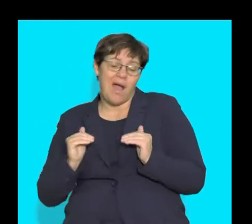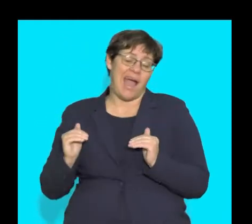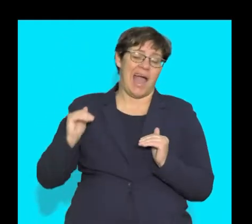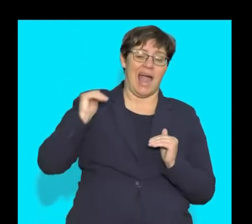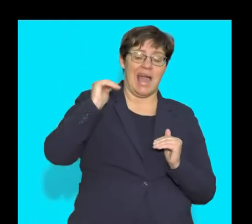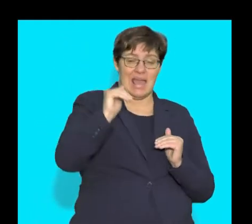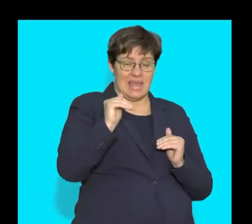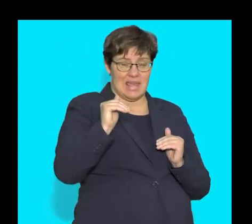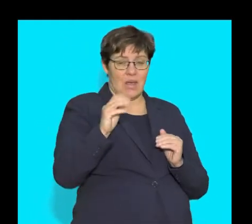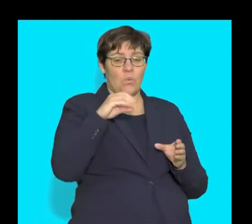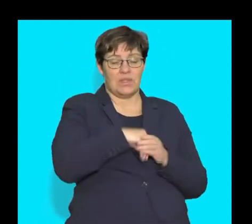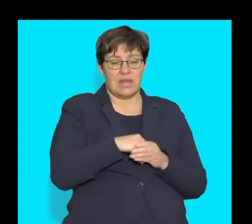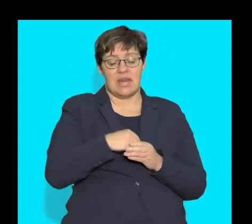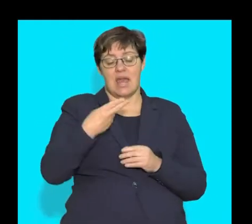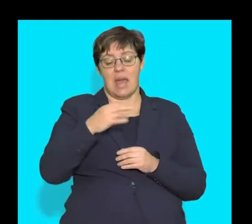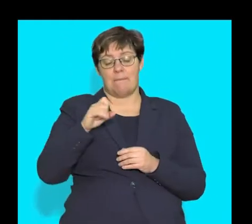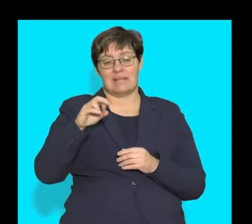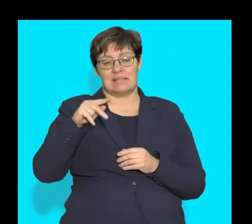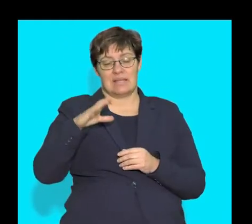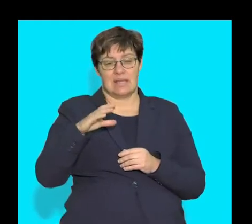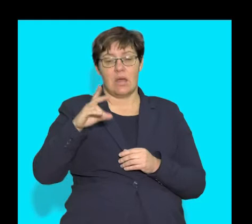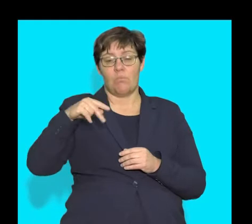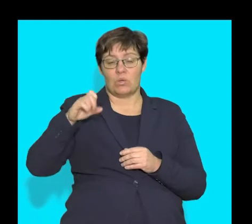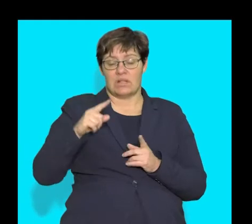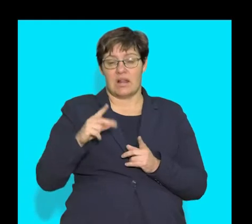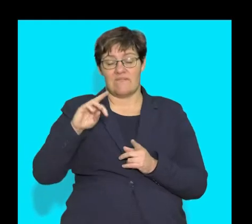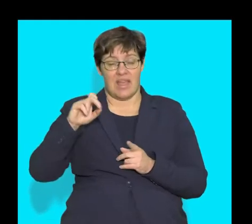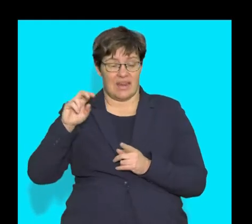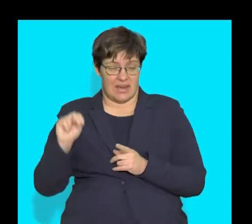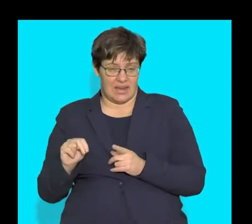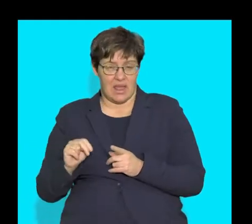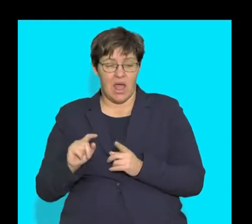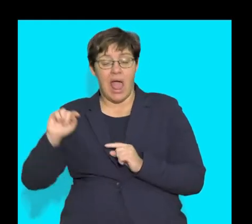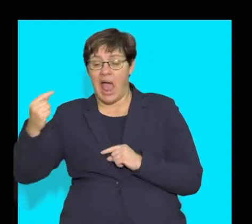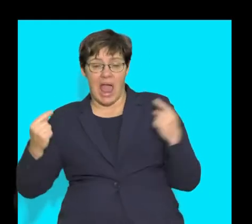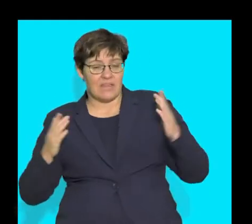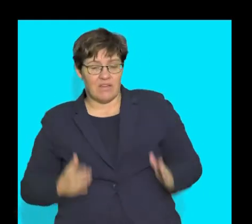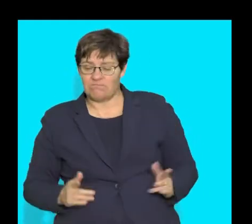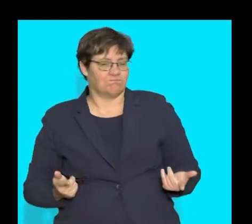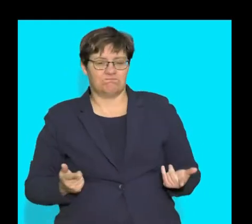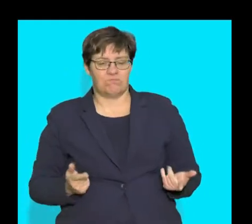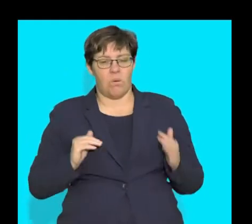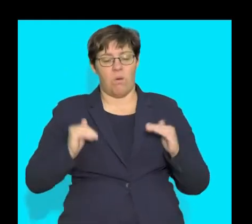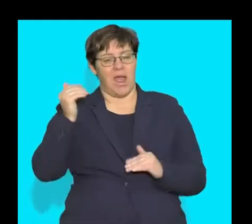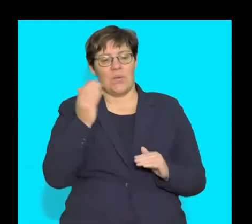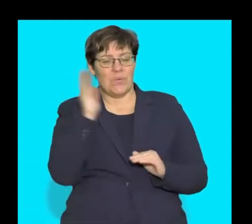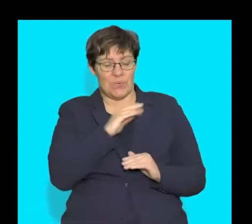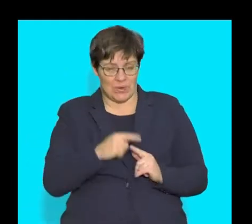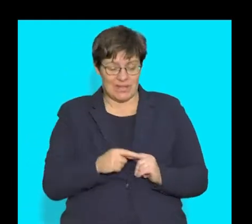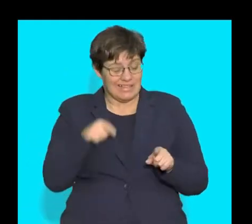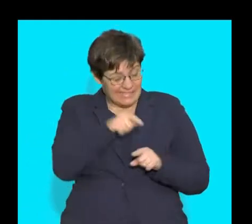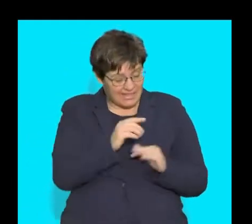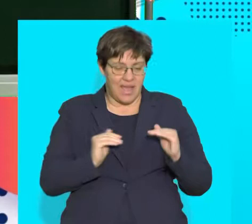are normally higher in the hepatic portal vein than in most other veins in the human body.